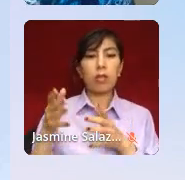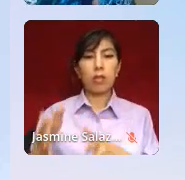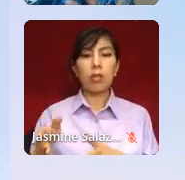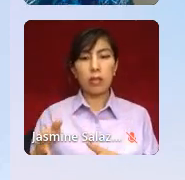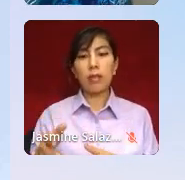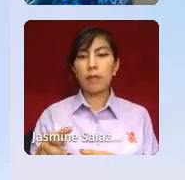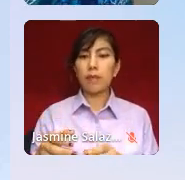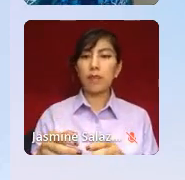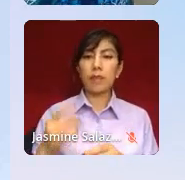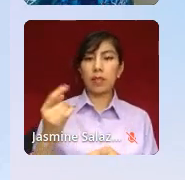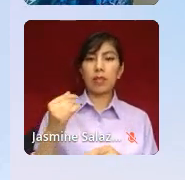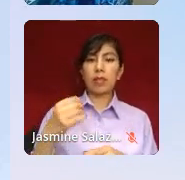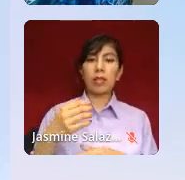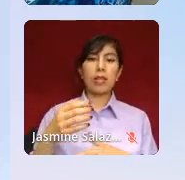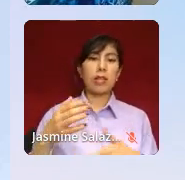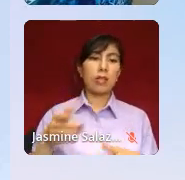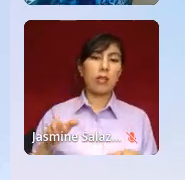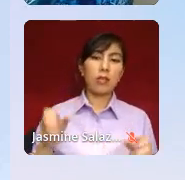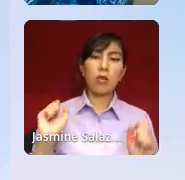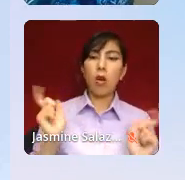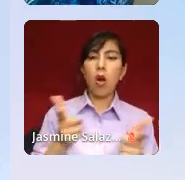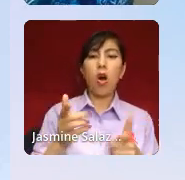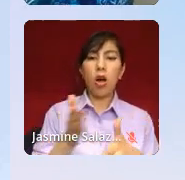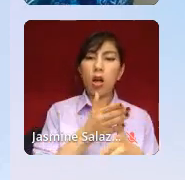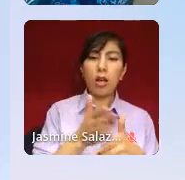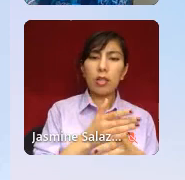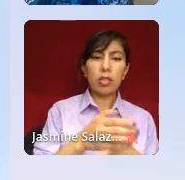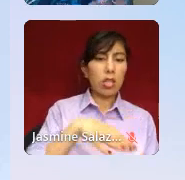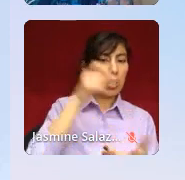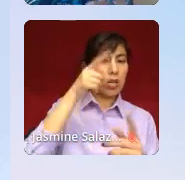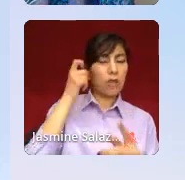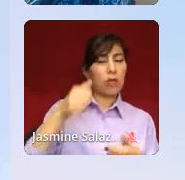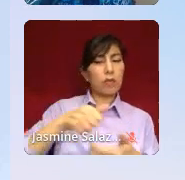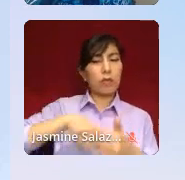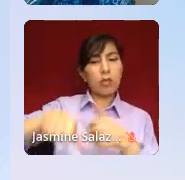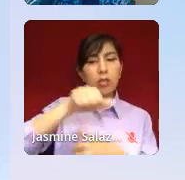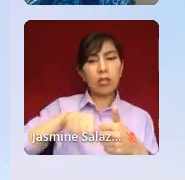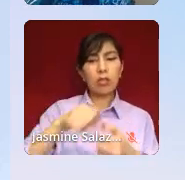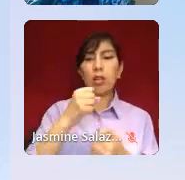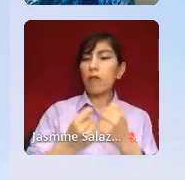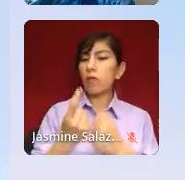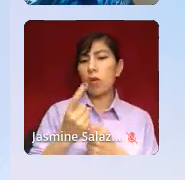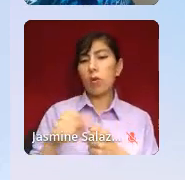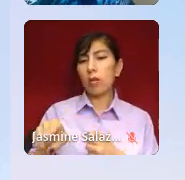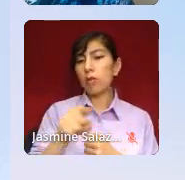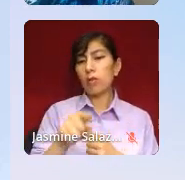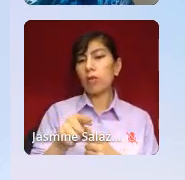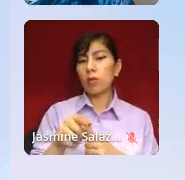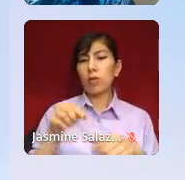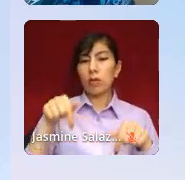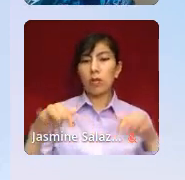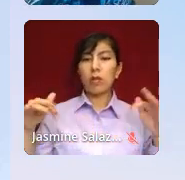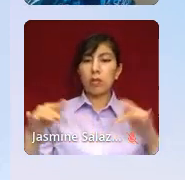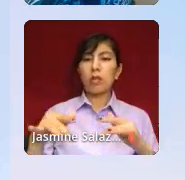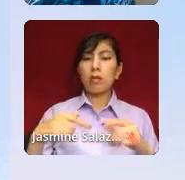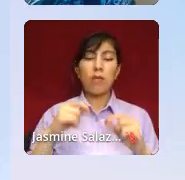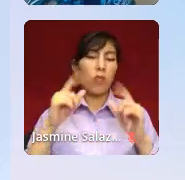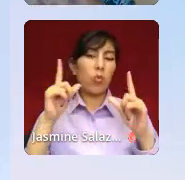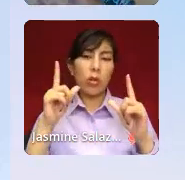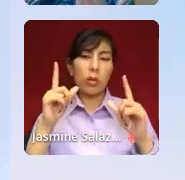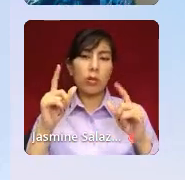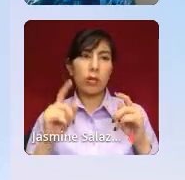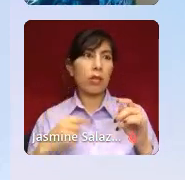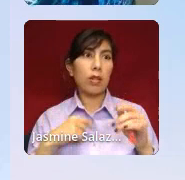then let's all share and learn with one another. Every morning of the summit, I've been waking up coming in a little